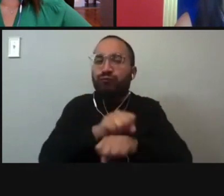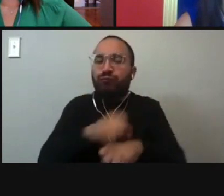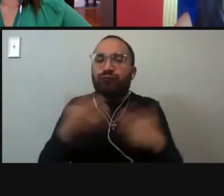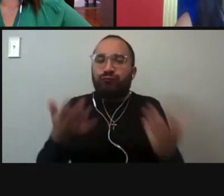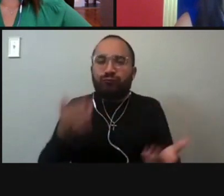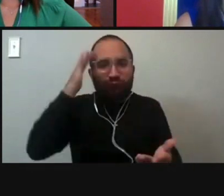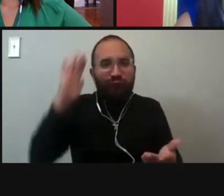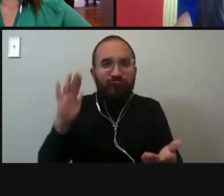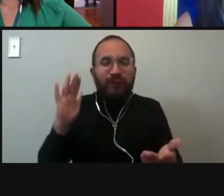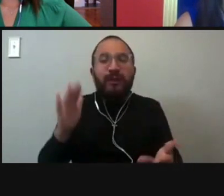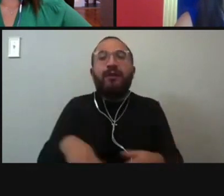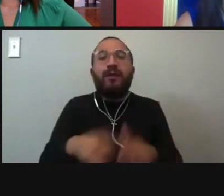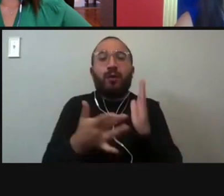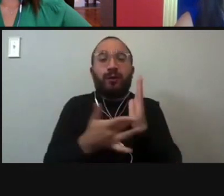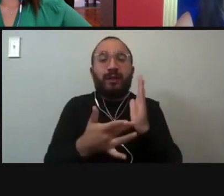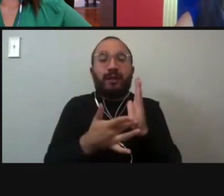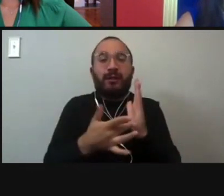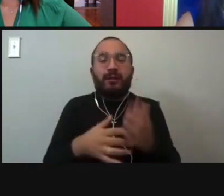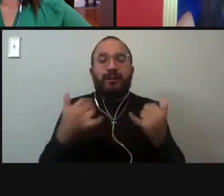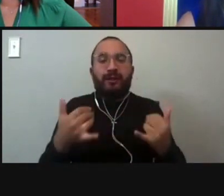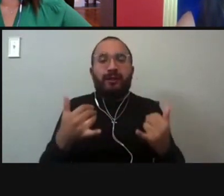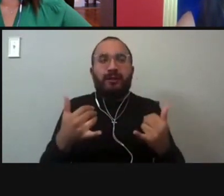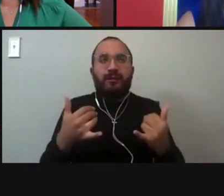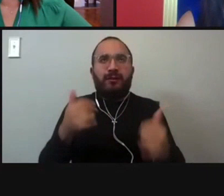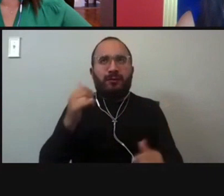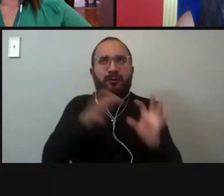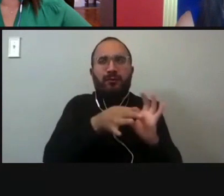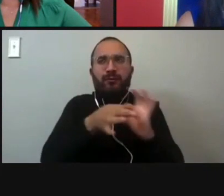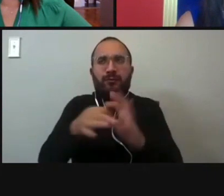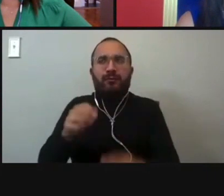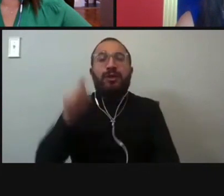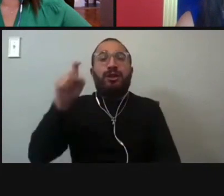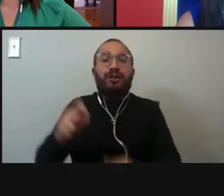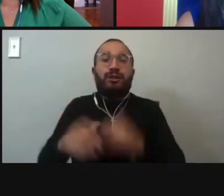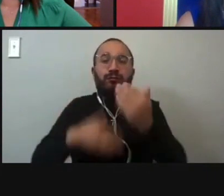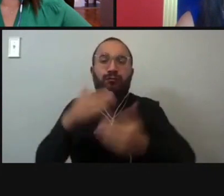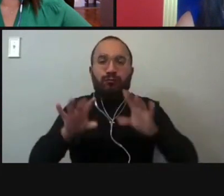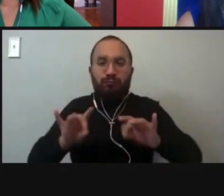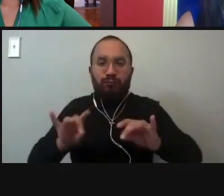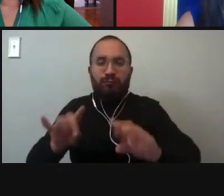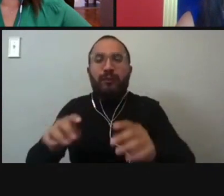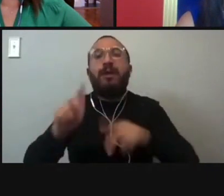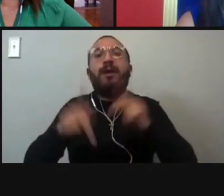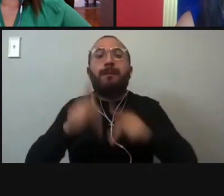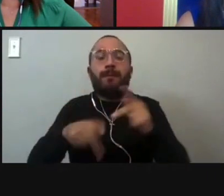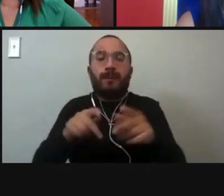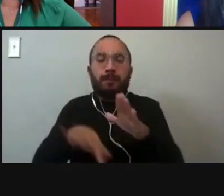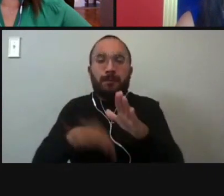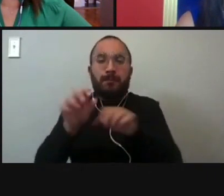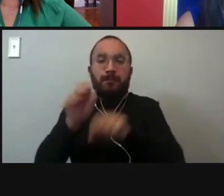With technology the way it is today, should be much easier to get people with the help that they need, but it doesn't seem to be happening. And